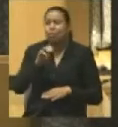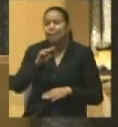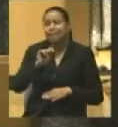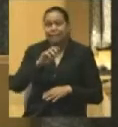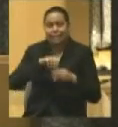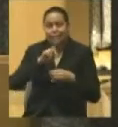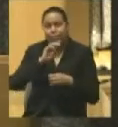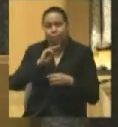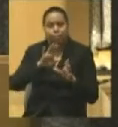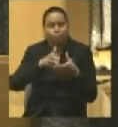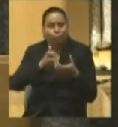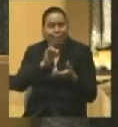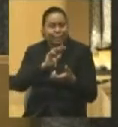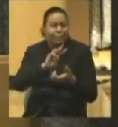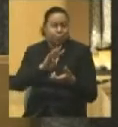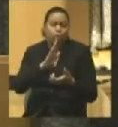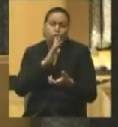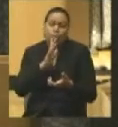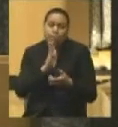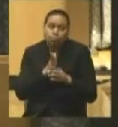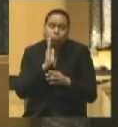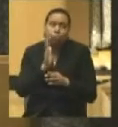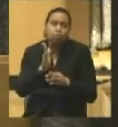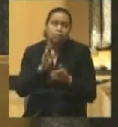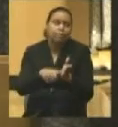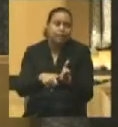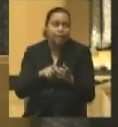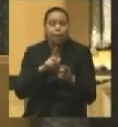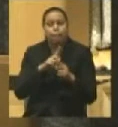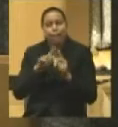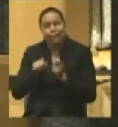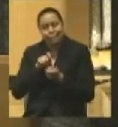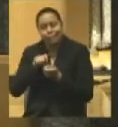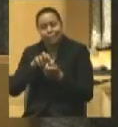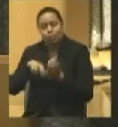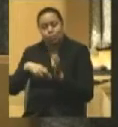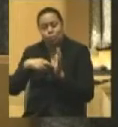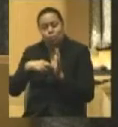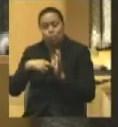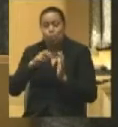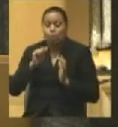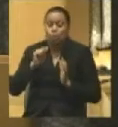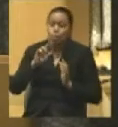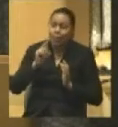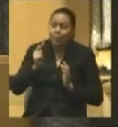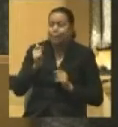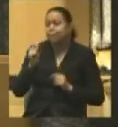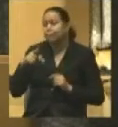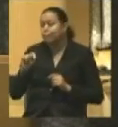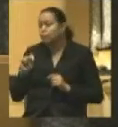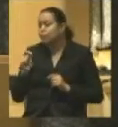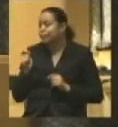its exact role, I mean, as I say, penetrating question, its exact role in August and September of 1864,